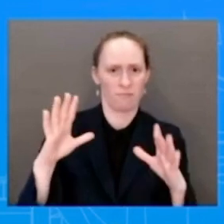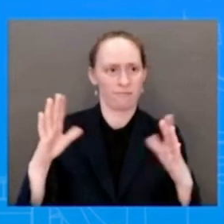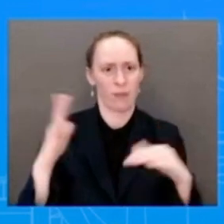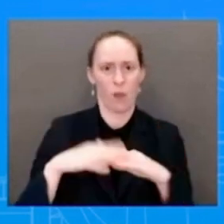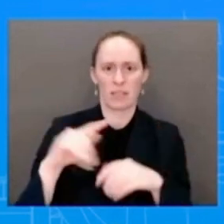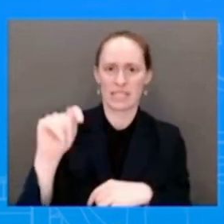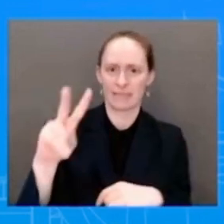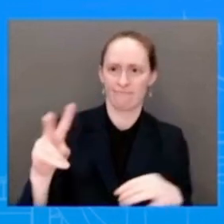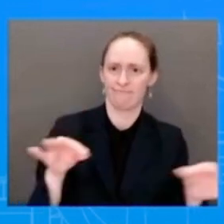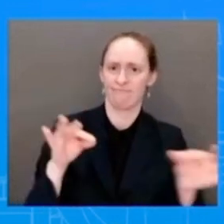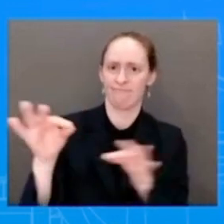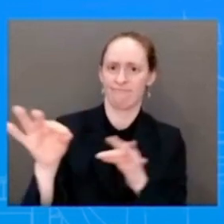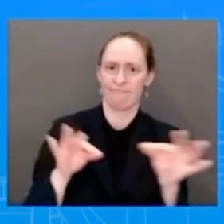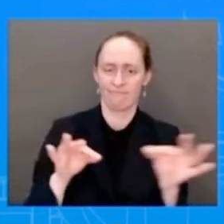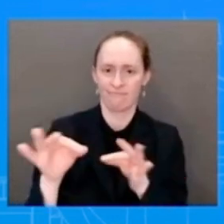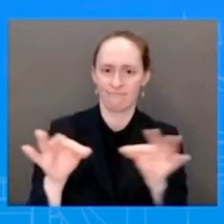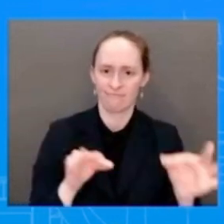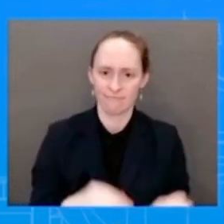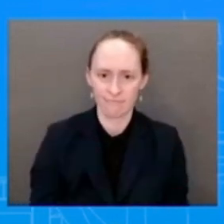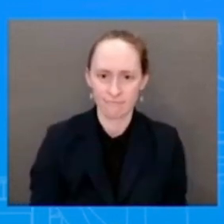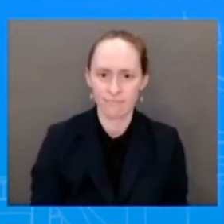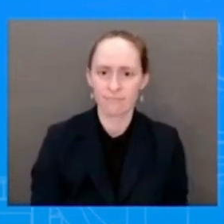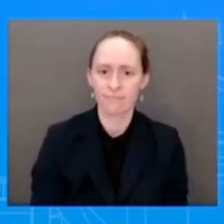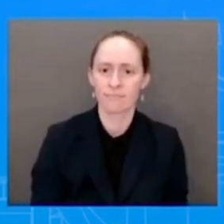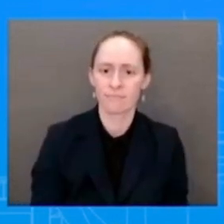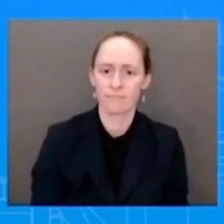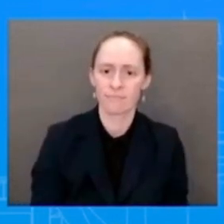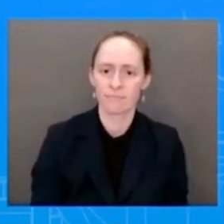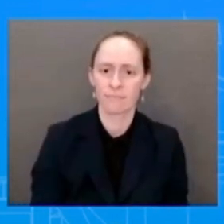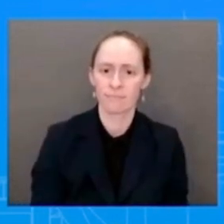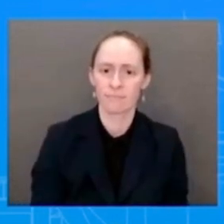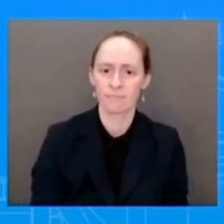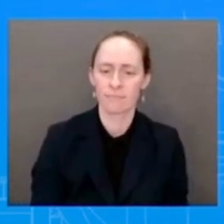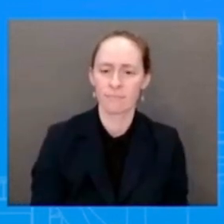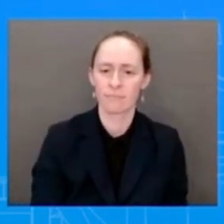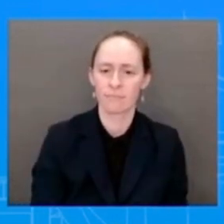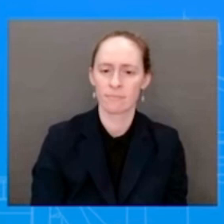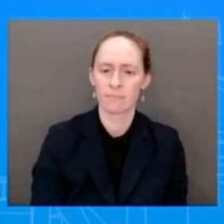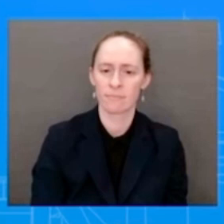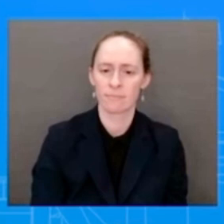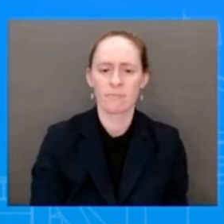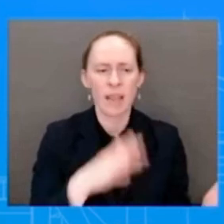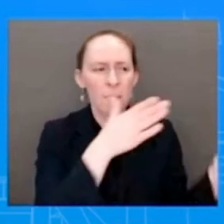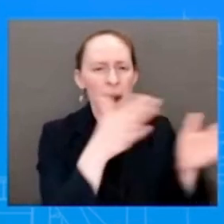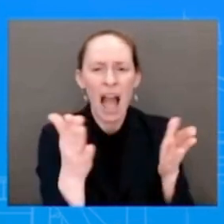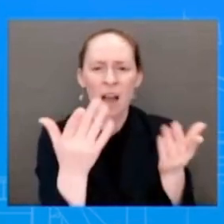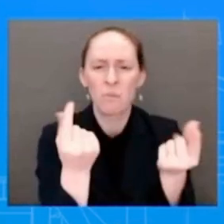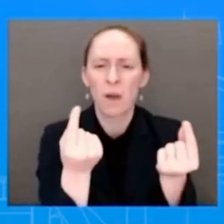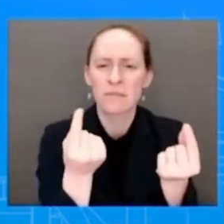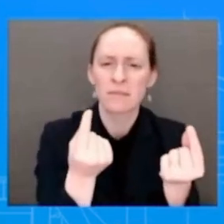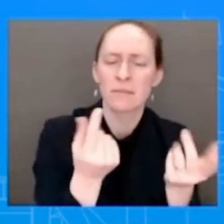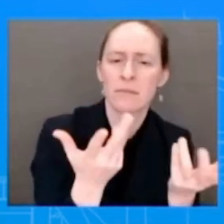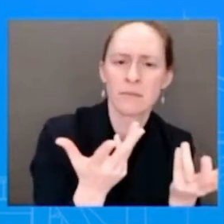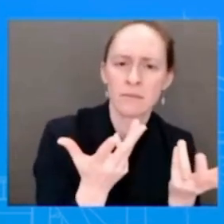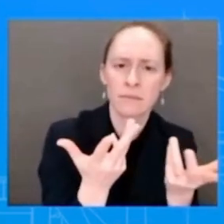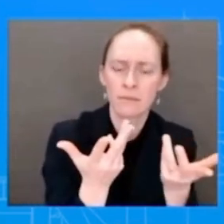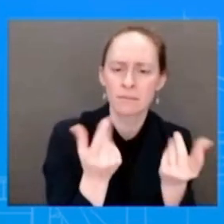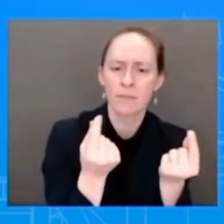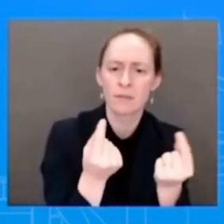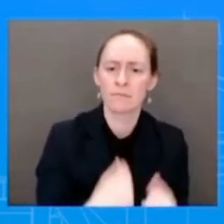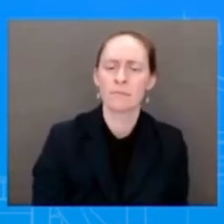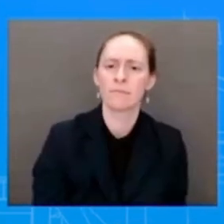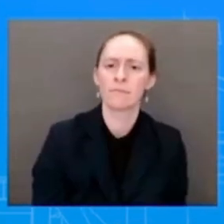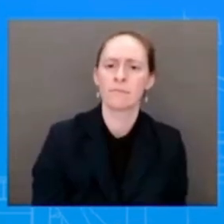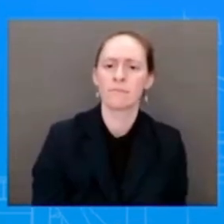plan? What is their plan that they're going to put forward? The President's going to put forward his fiscal plan, his